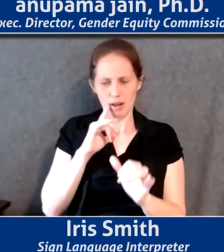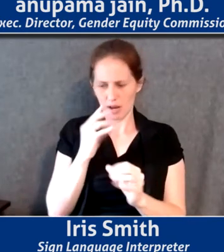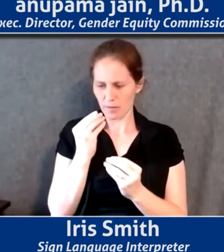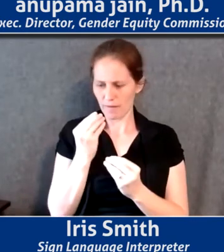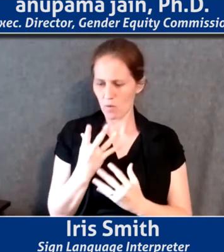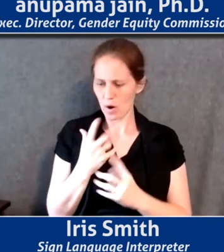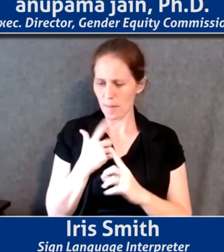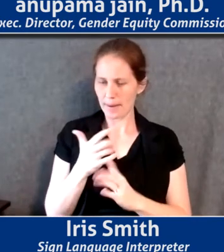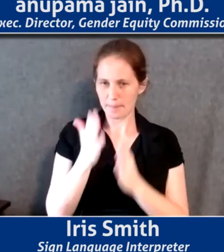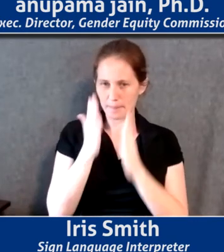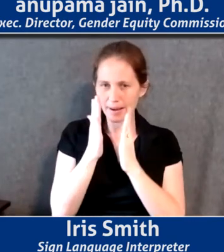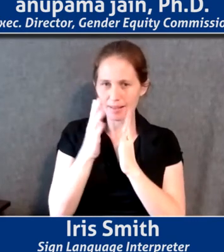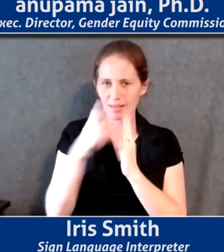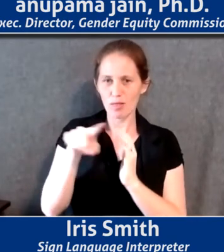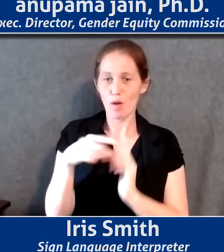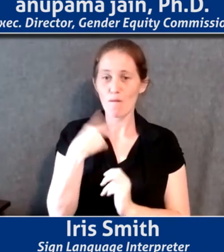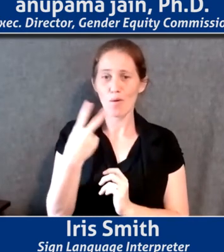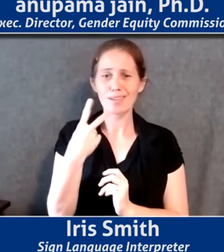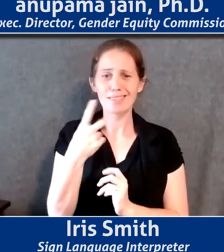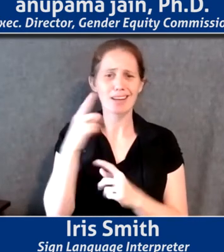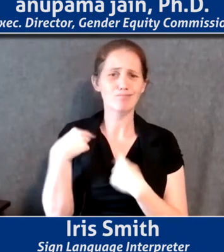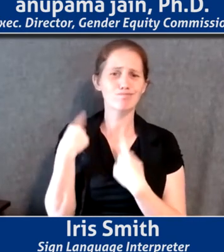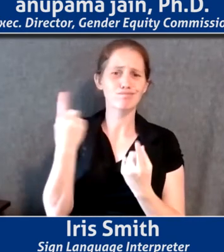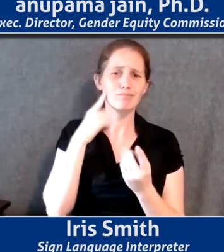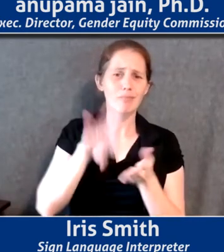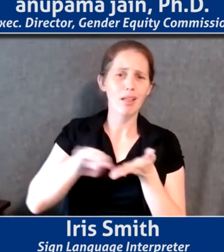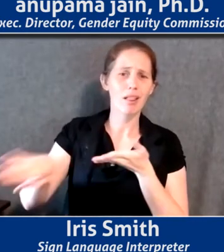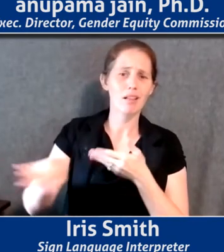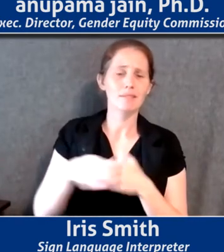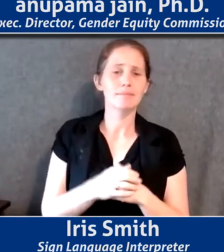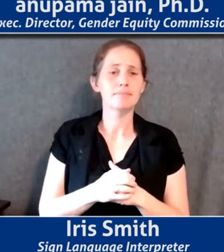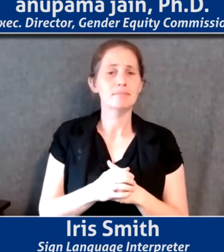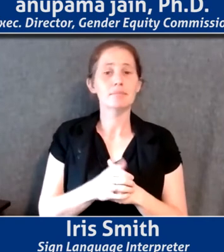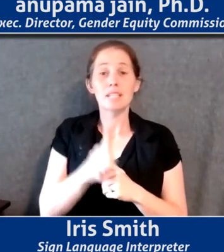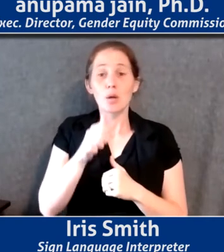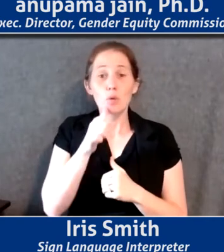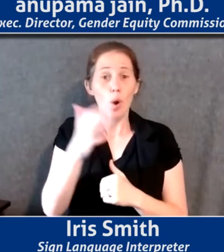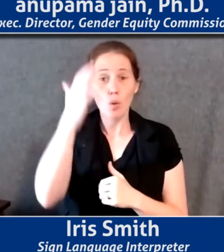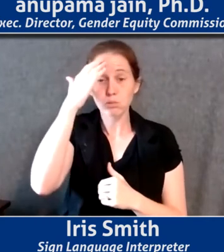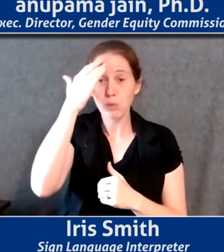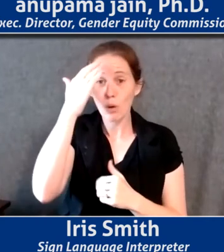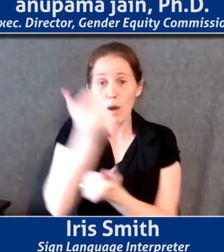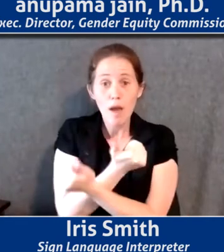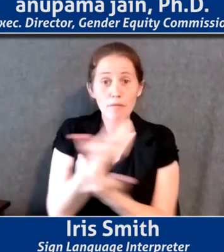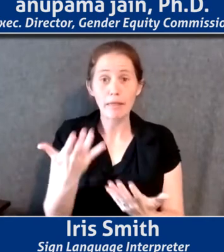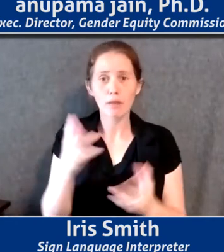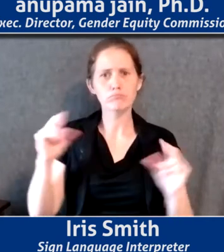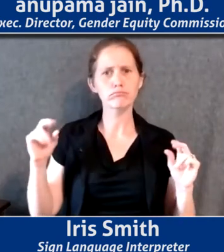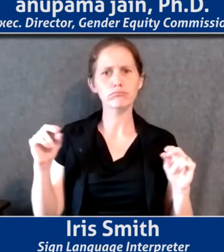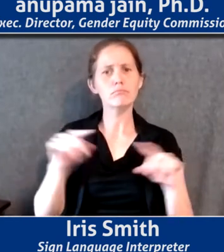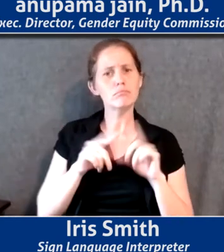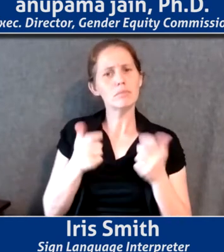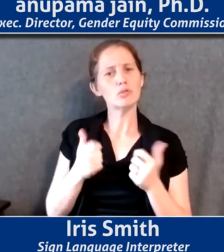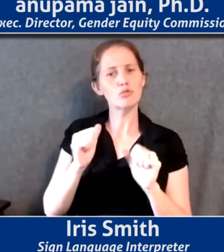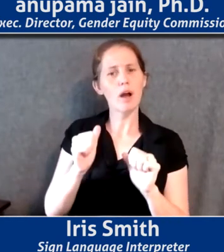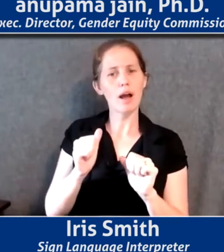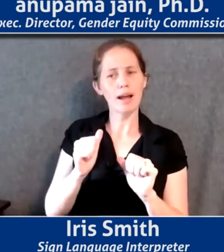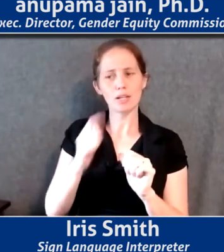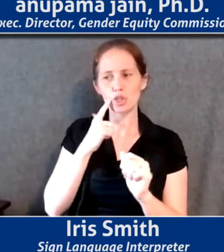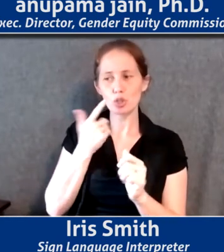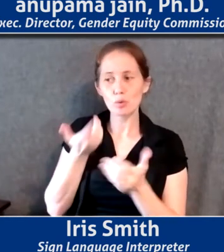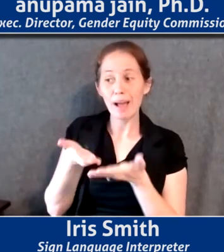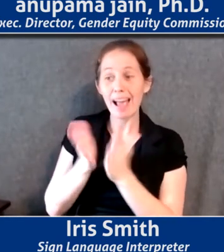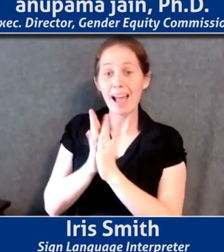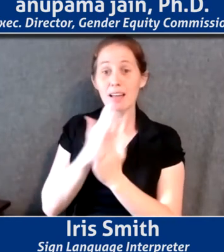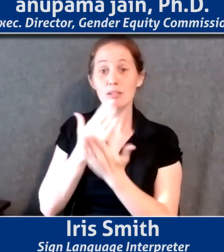voices that have been too often marginalized or dismissed. We don't have all the answers, but we try to make sure that we're asking really good